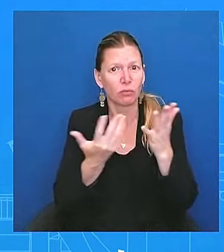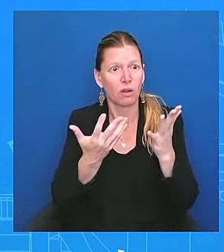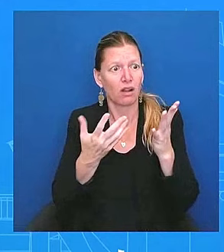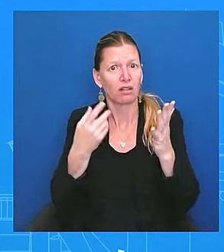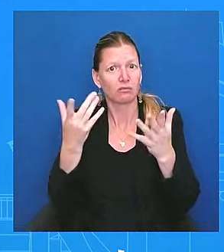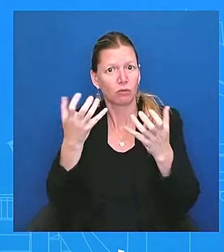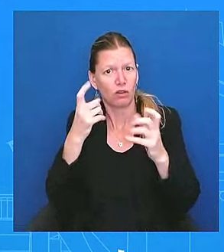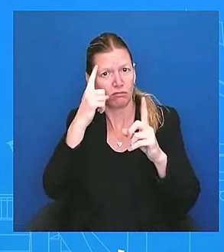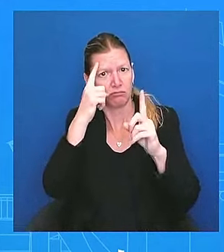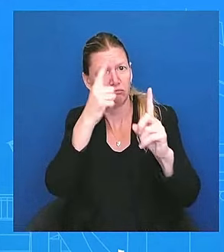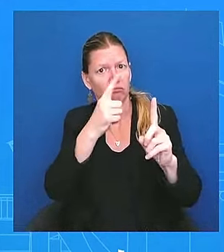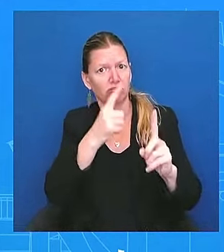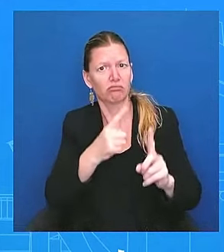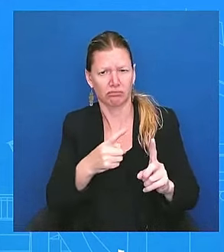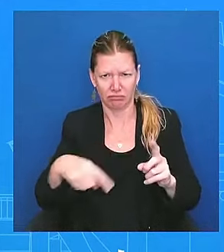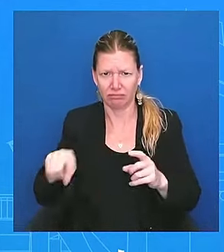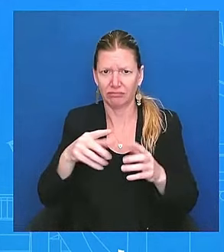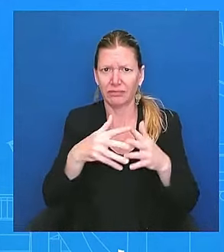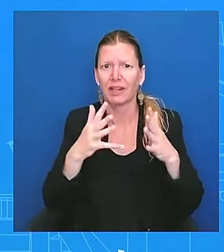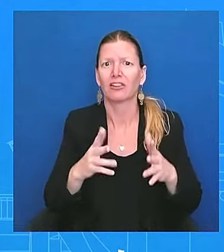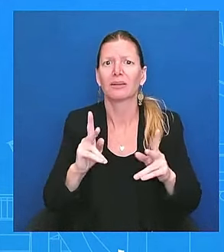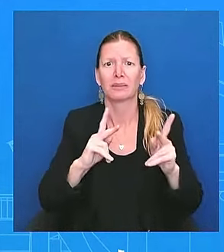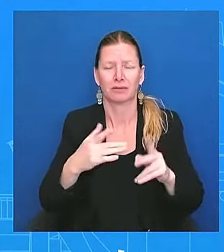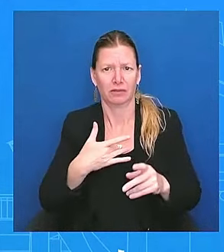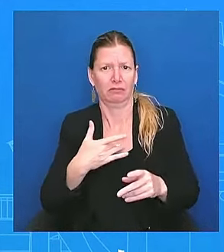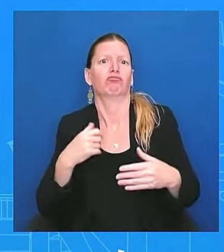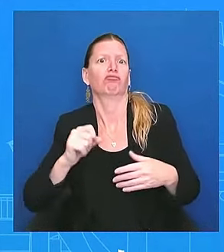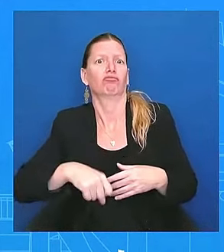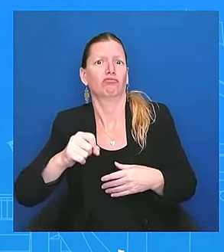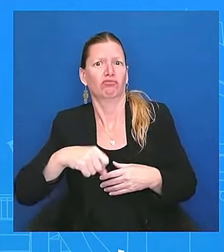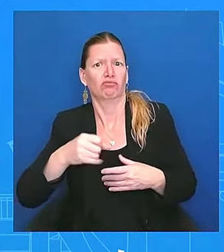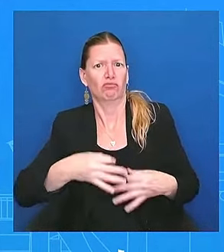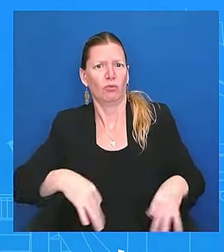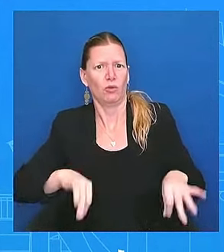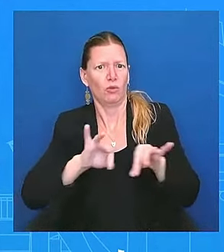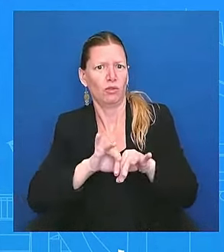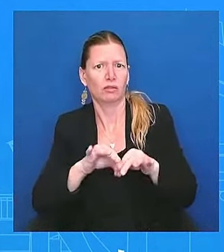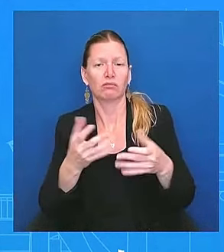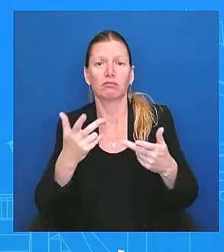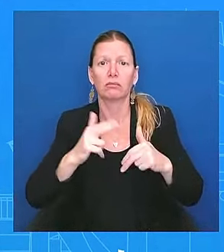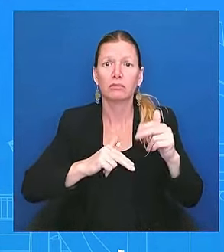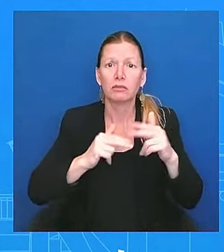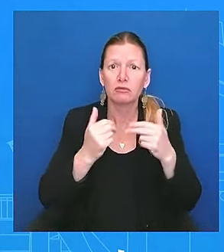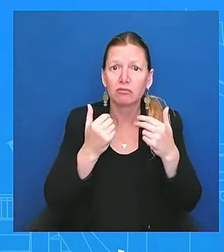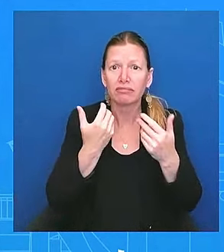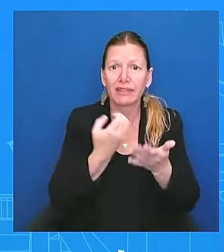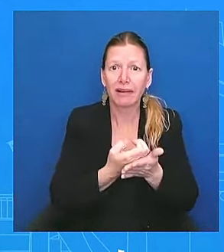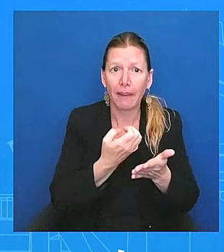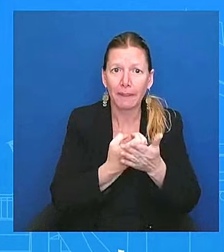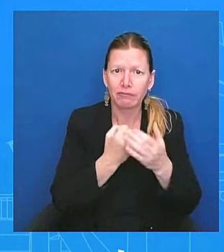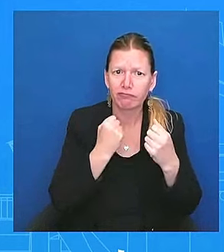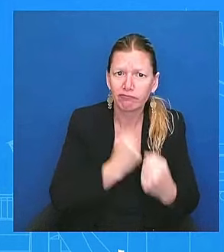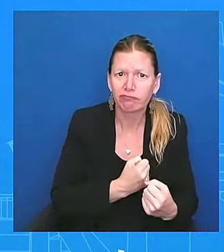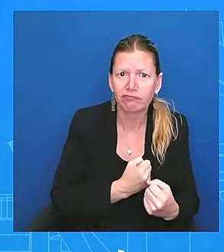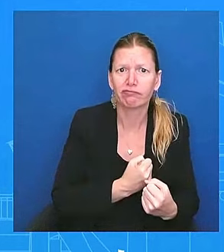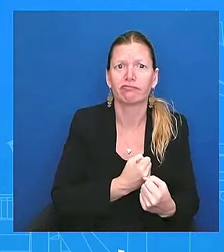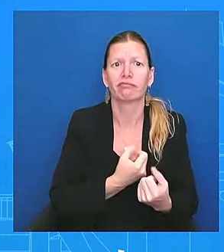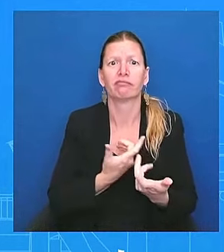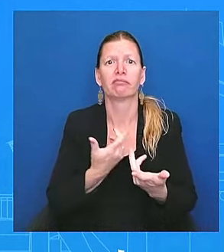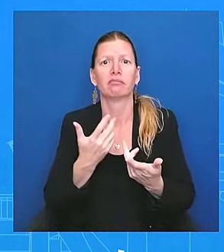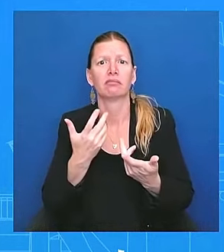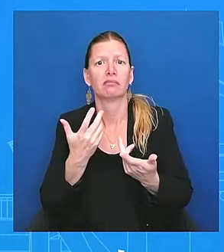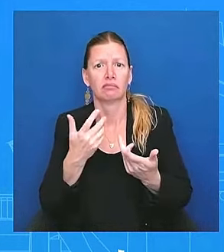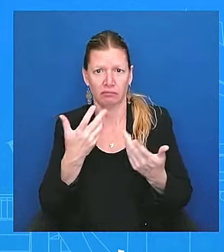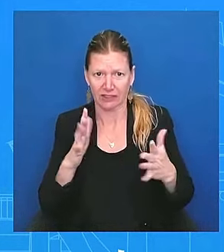build a strong economic, uh, uh, kind of economic policies. He's done that creating new jobs. He's done